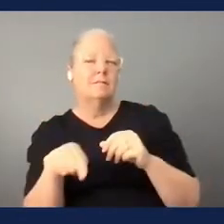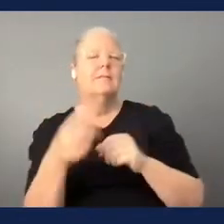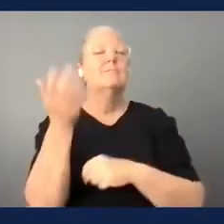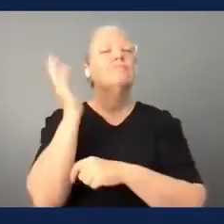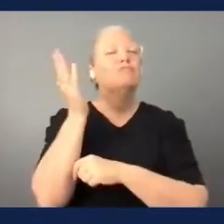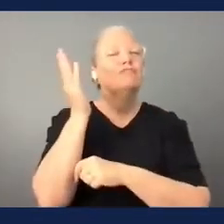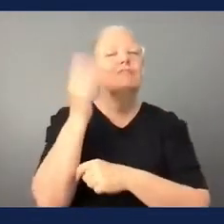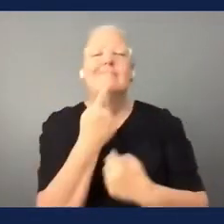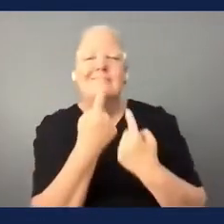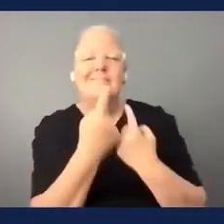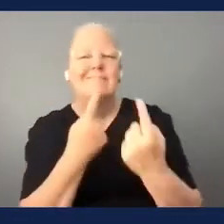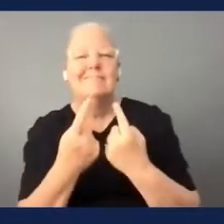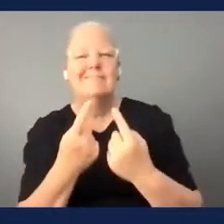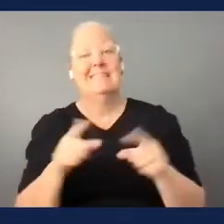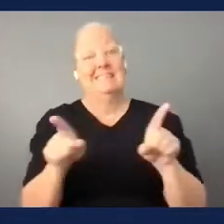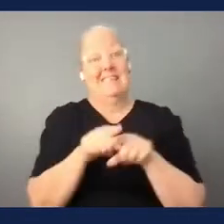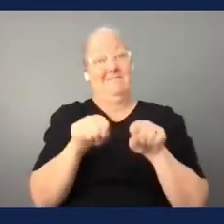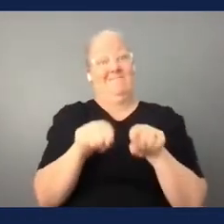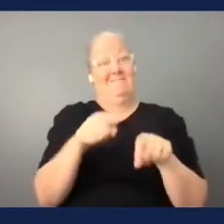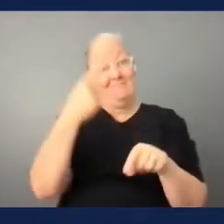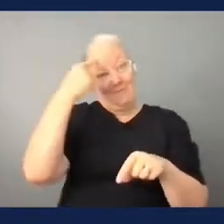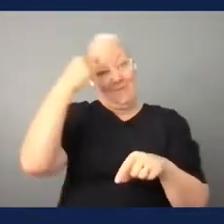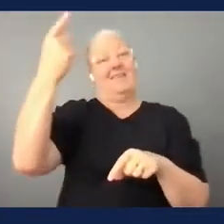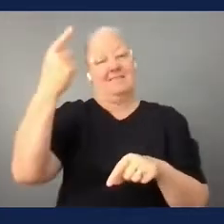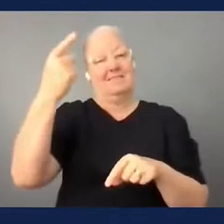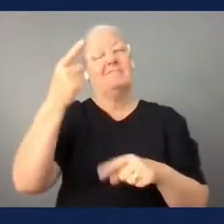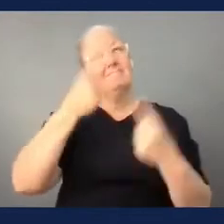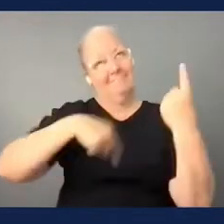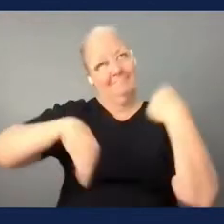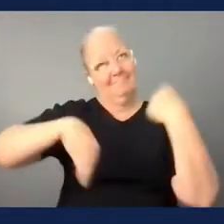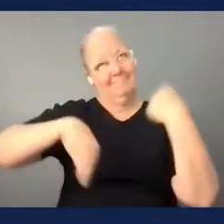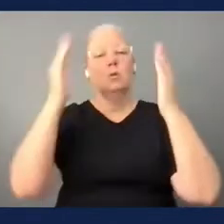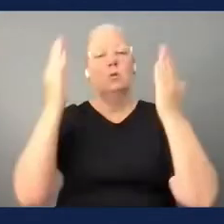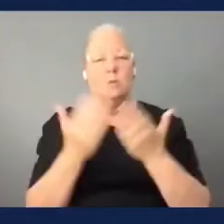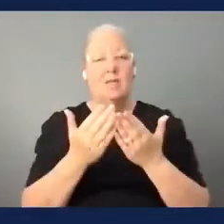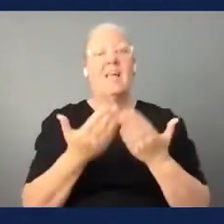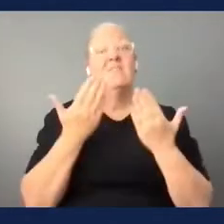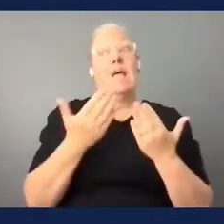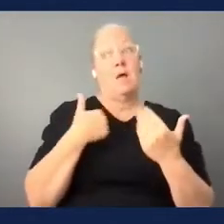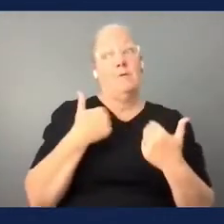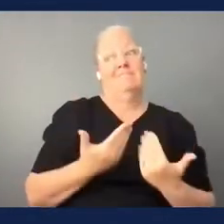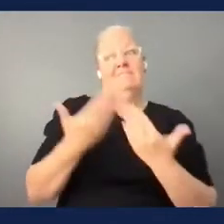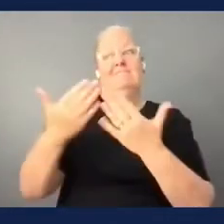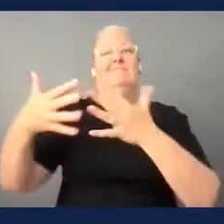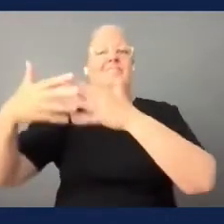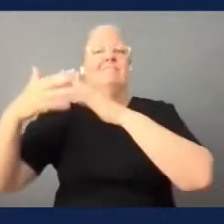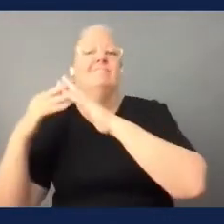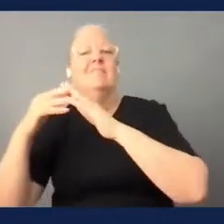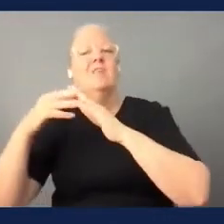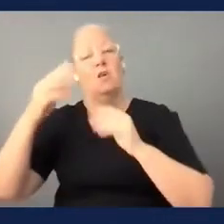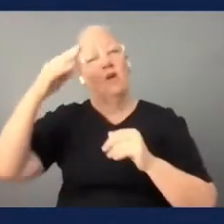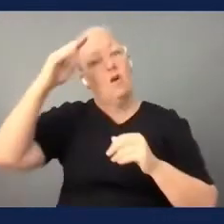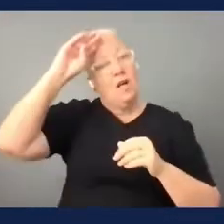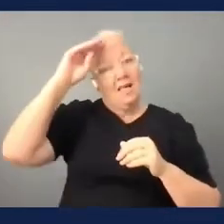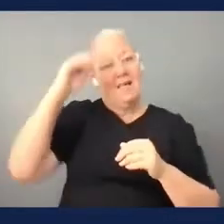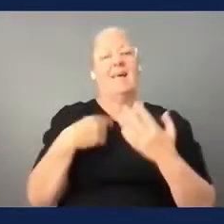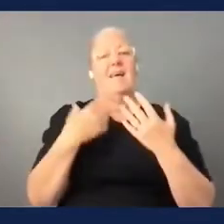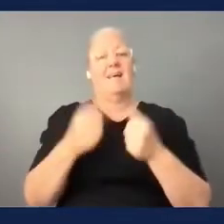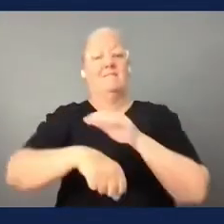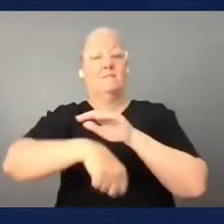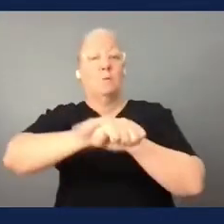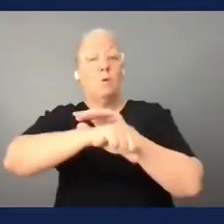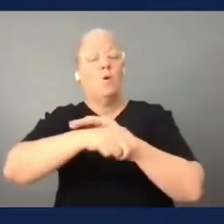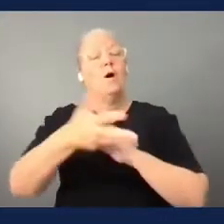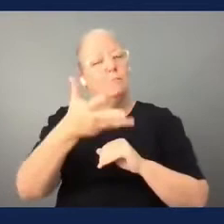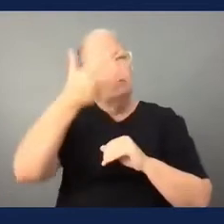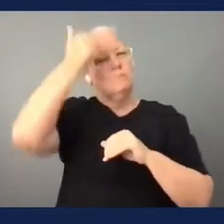to introduce we have now introduced it into ireland okay we've used football so it's football memories is the first